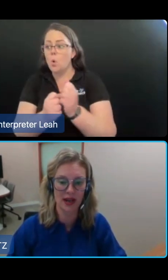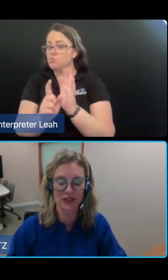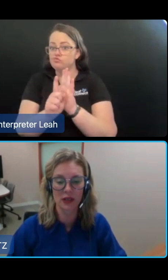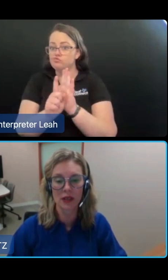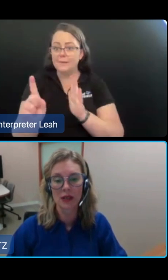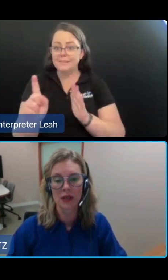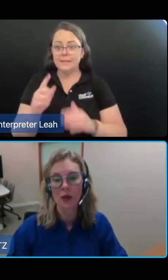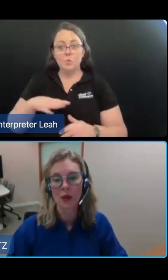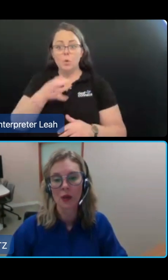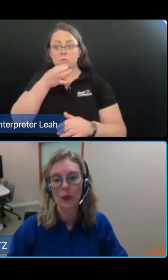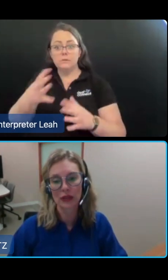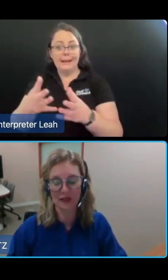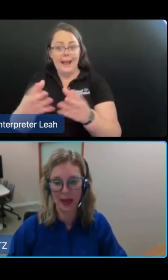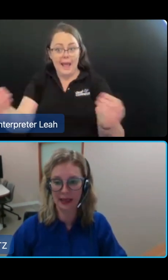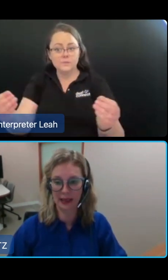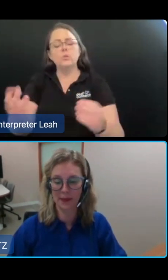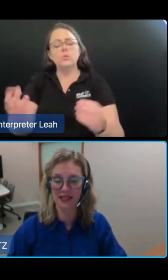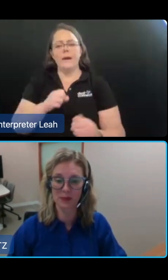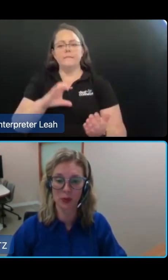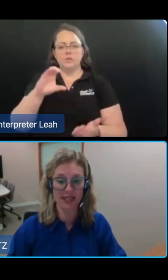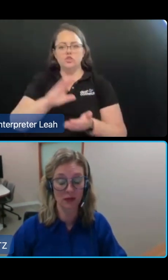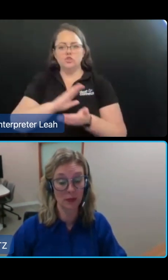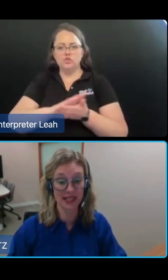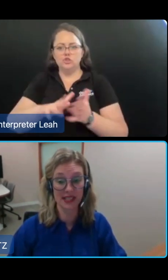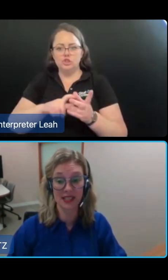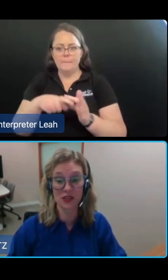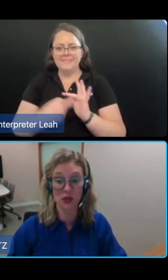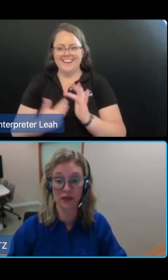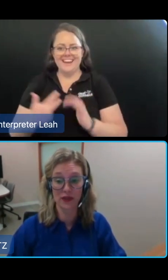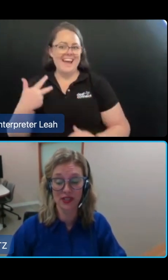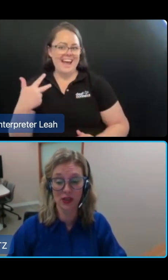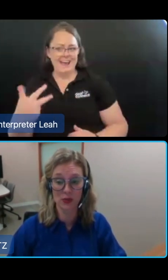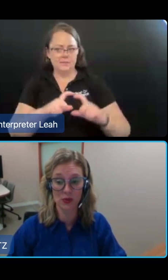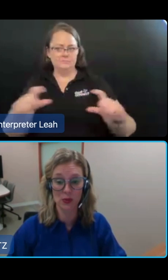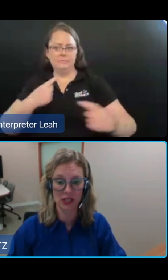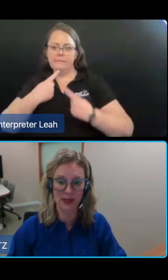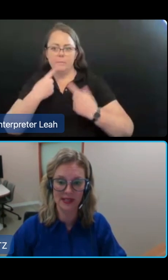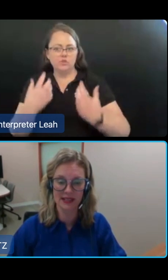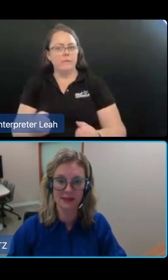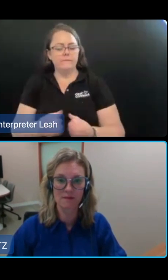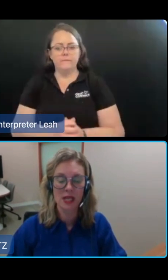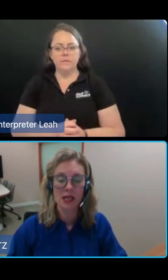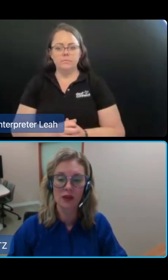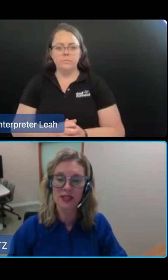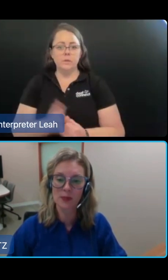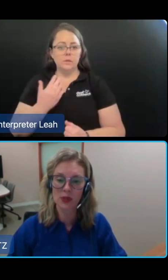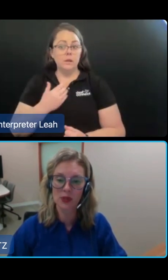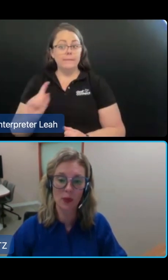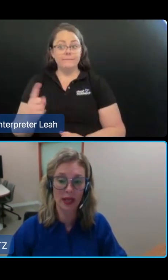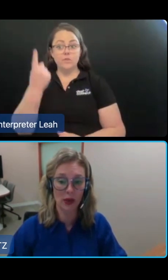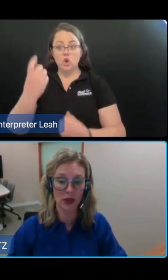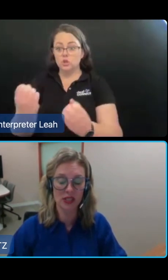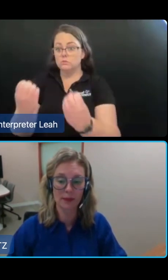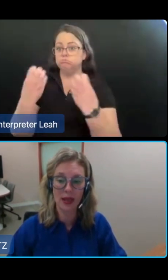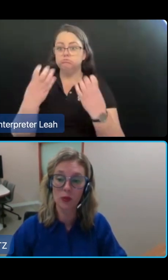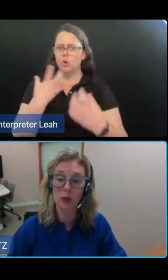Exposure Draft. We heard lots of feedback about supporters and representatives during the first consultation process. In response